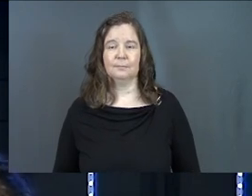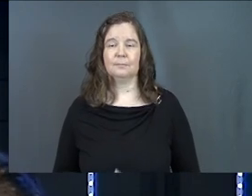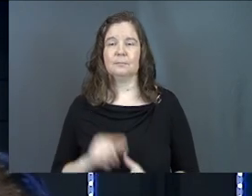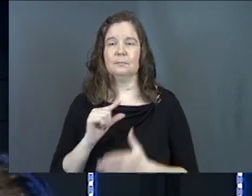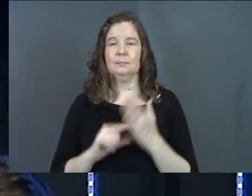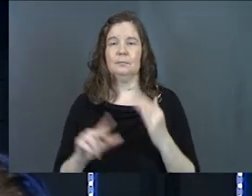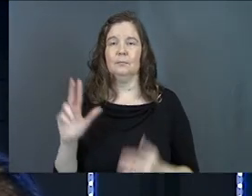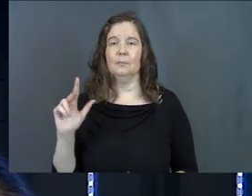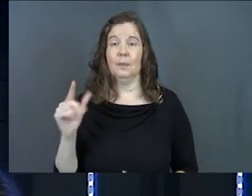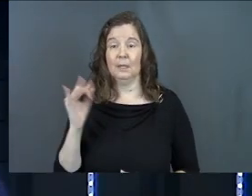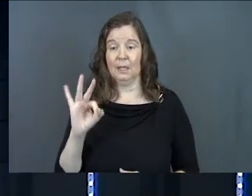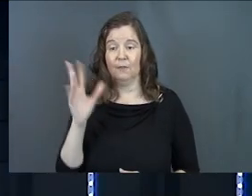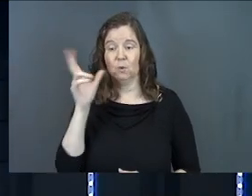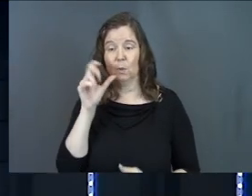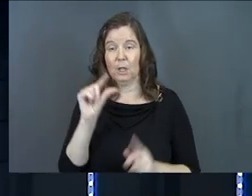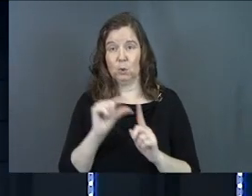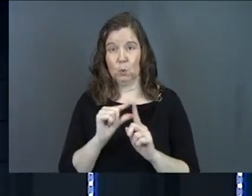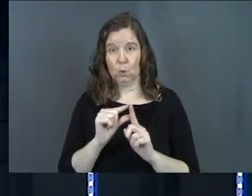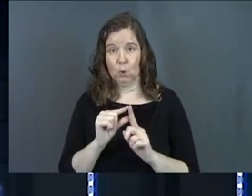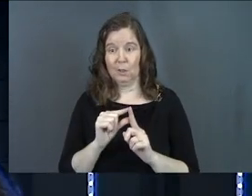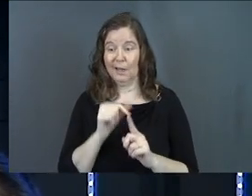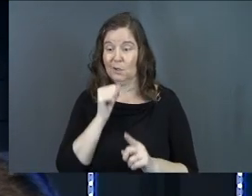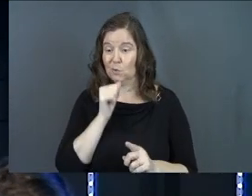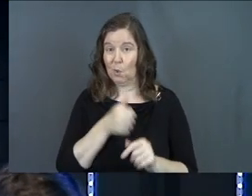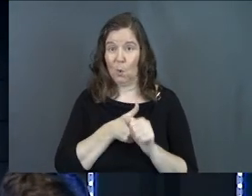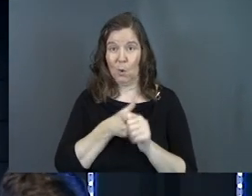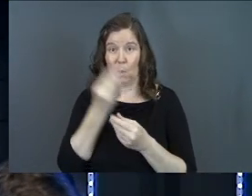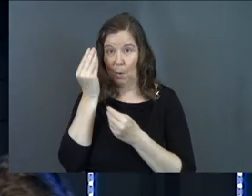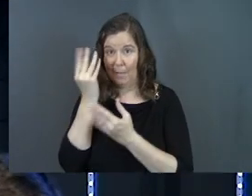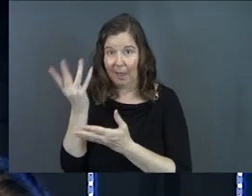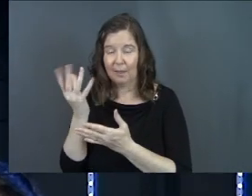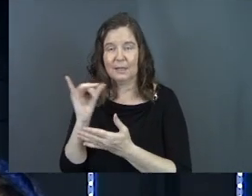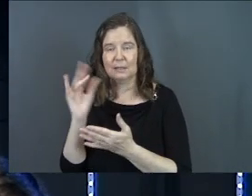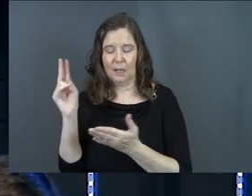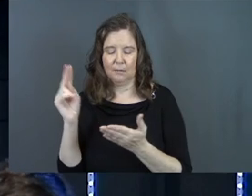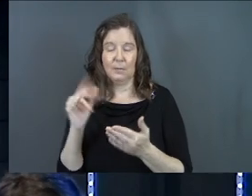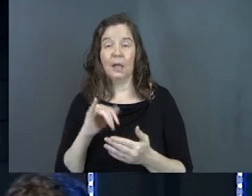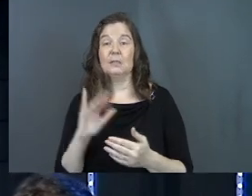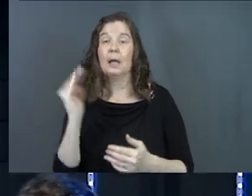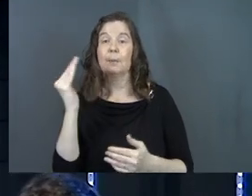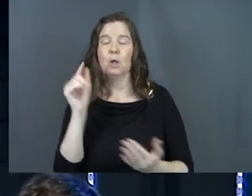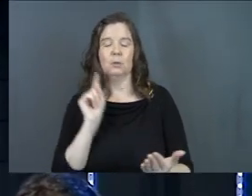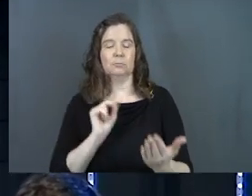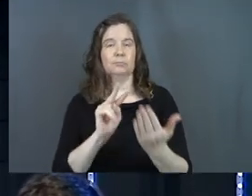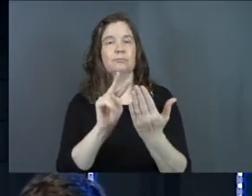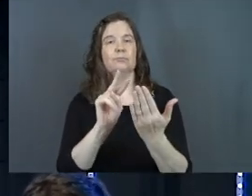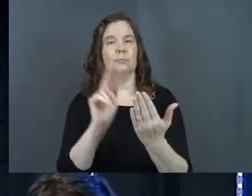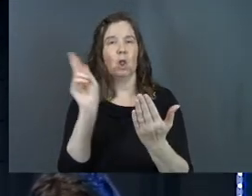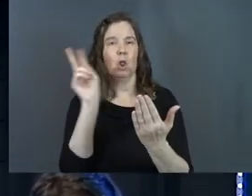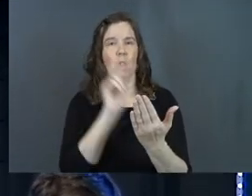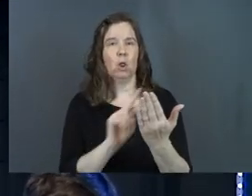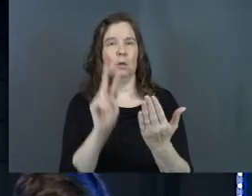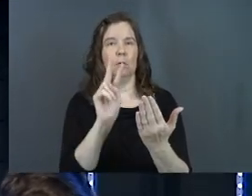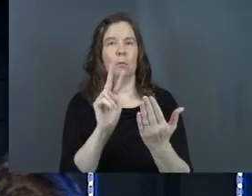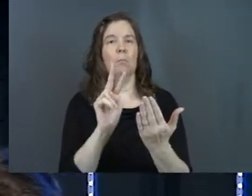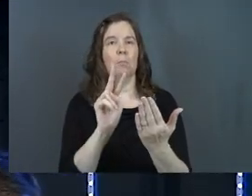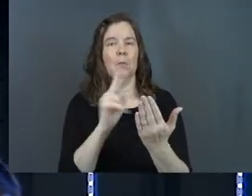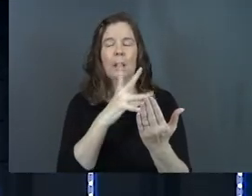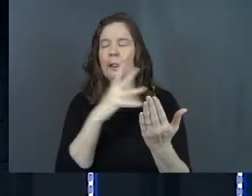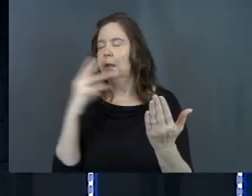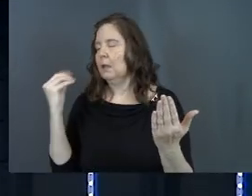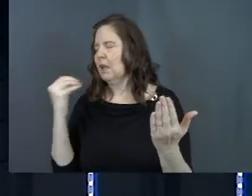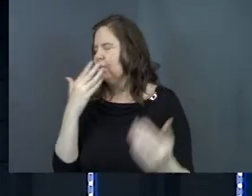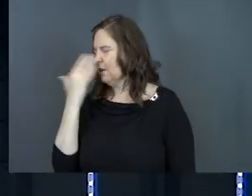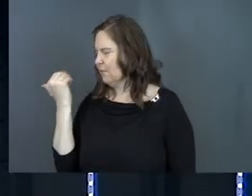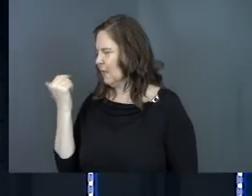Verse 23. For if you listen to the word and you don't obey, it's like glancing at your face in a mirror and you see yourself and you walk